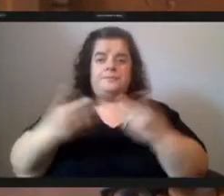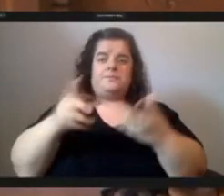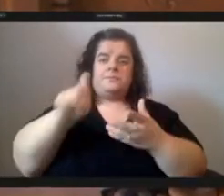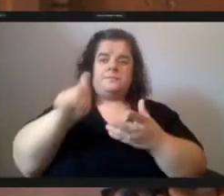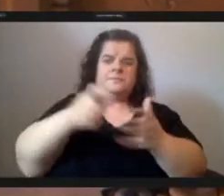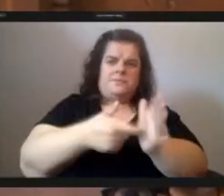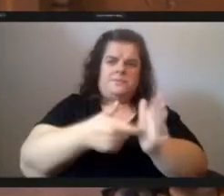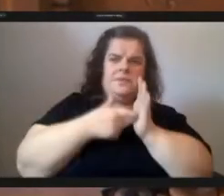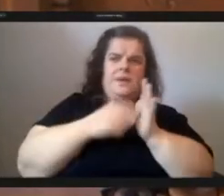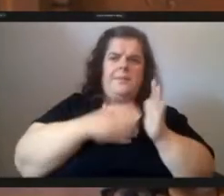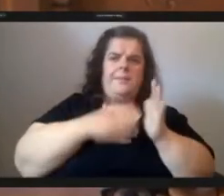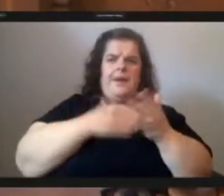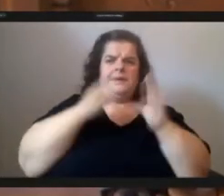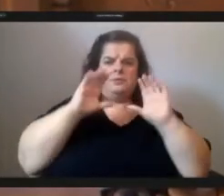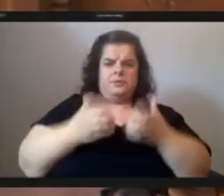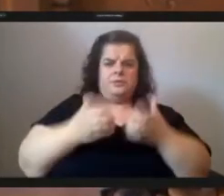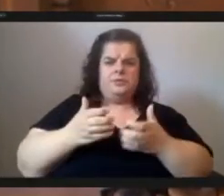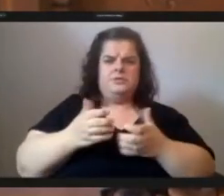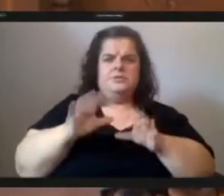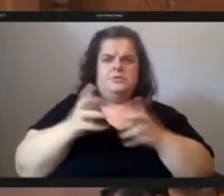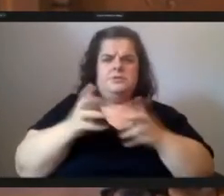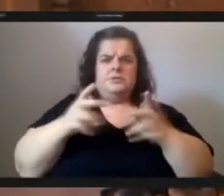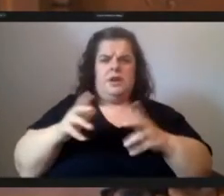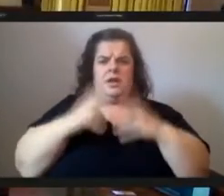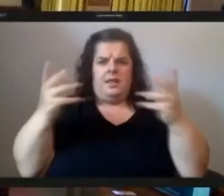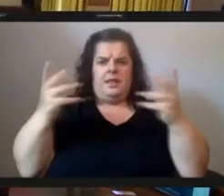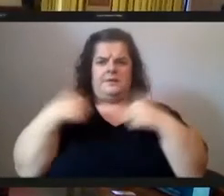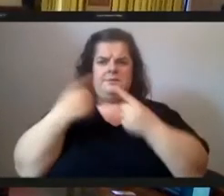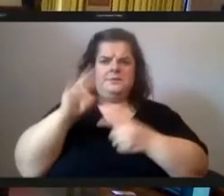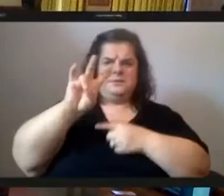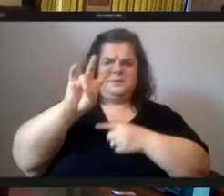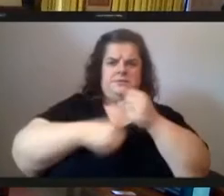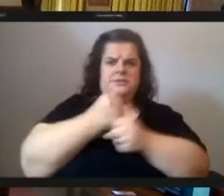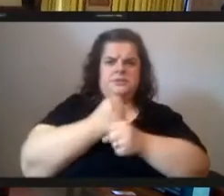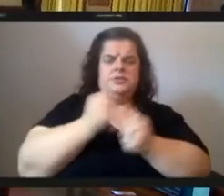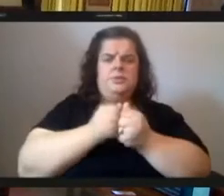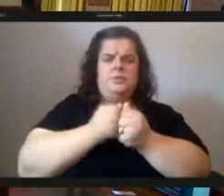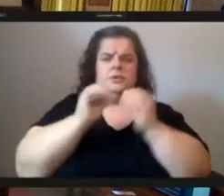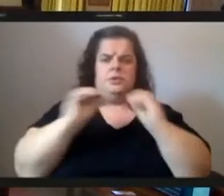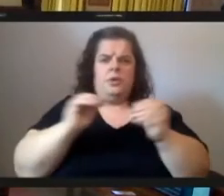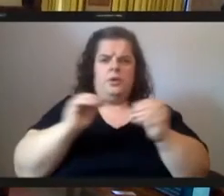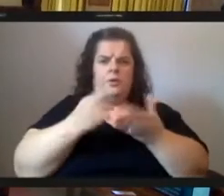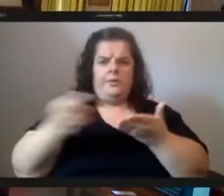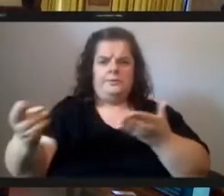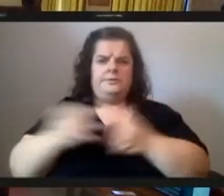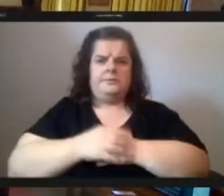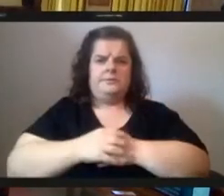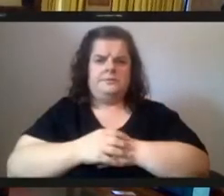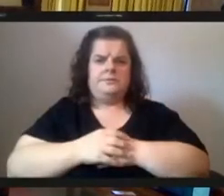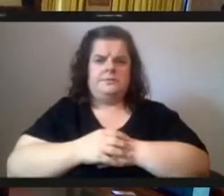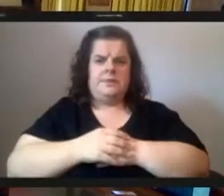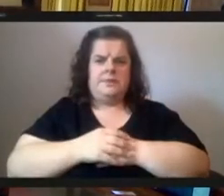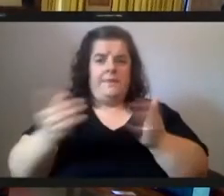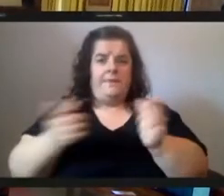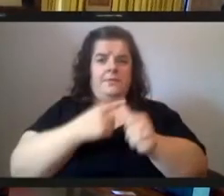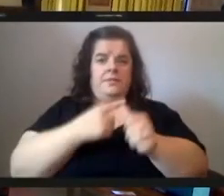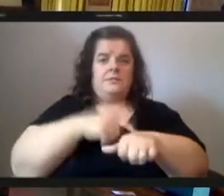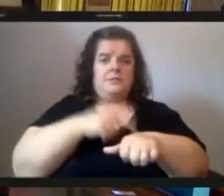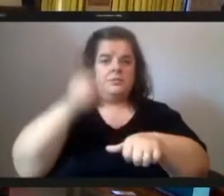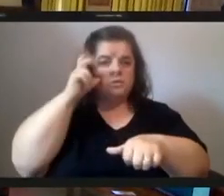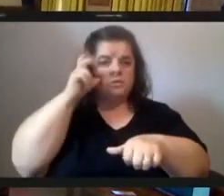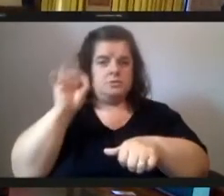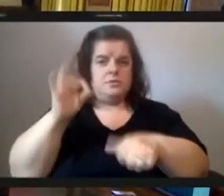organization has done a lot to in seven years and we've done it with little to no resources this may be the first time you've ever heard of me